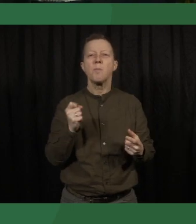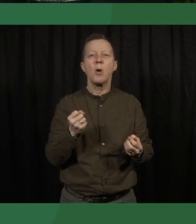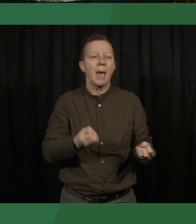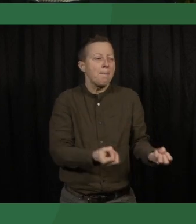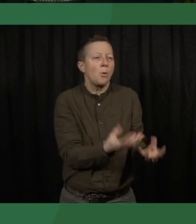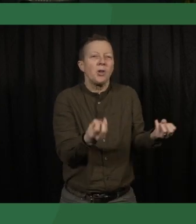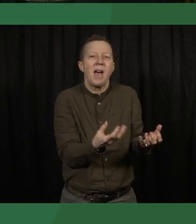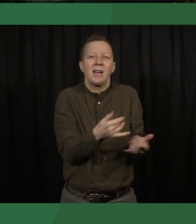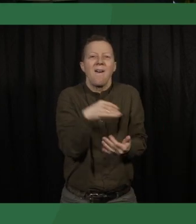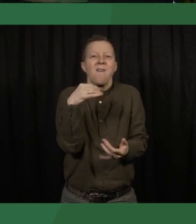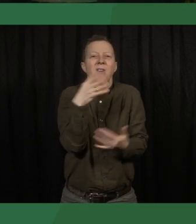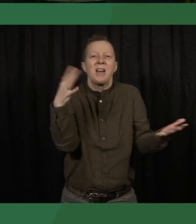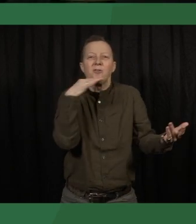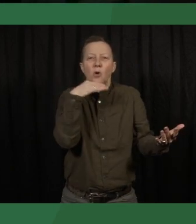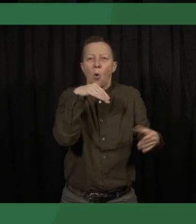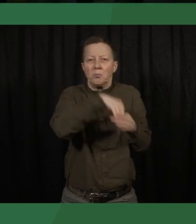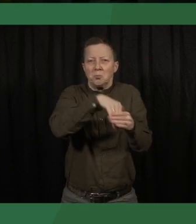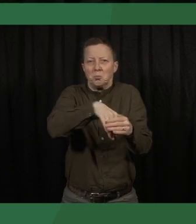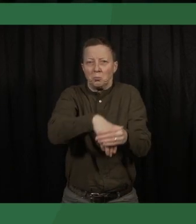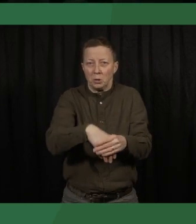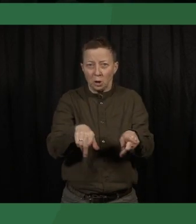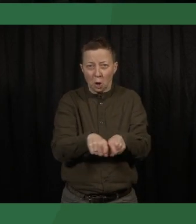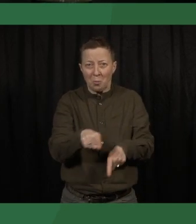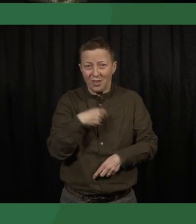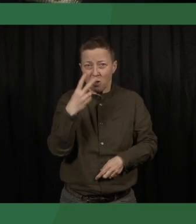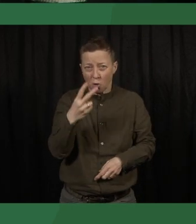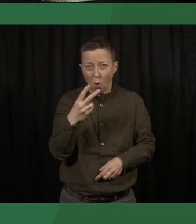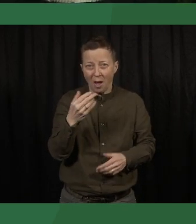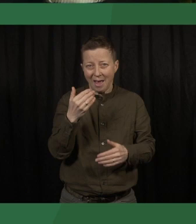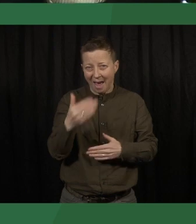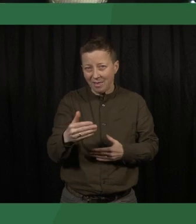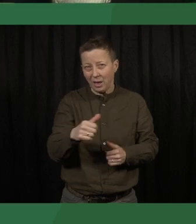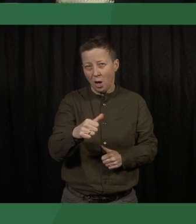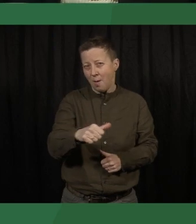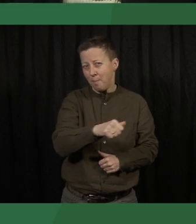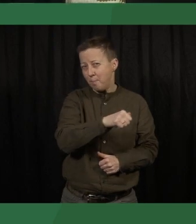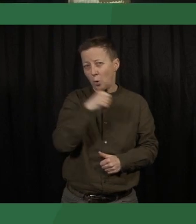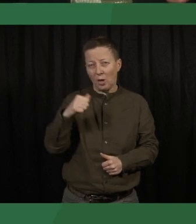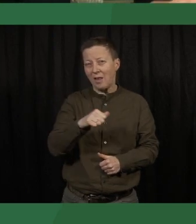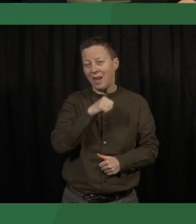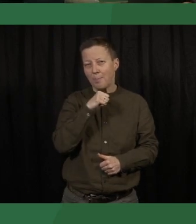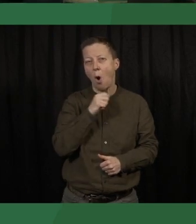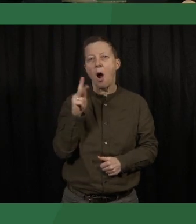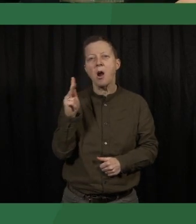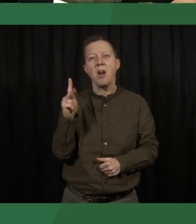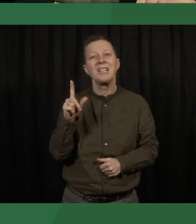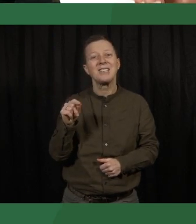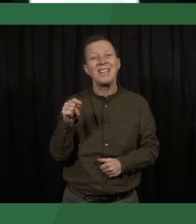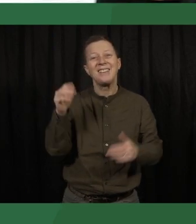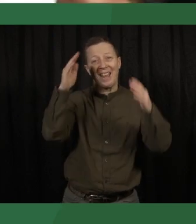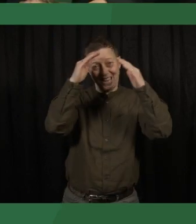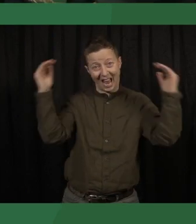people to join the movement, as we saw in the aftermath of the brutal killings of Khaled Said in Egypt.